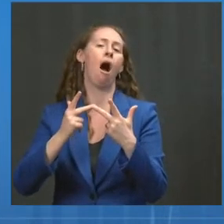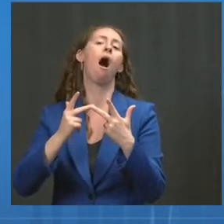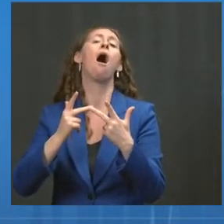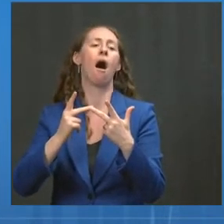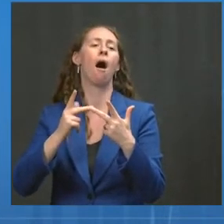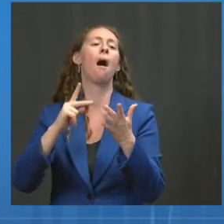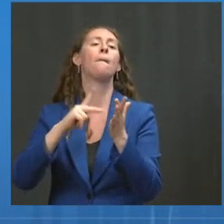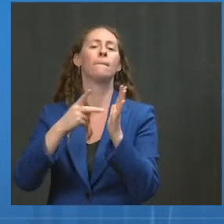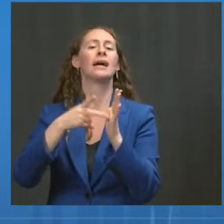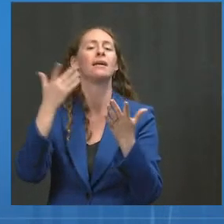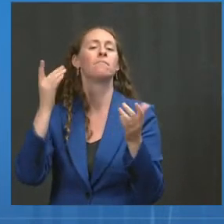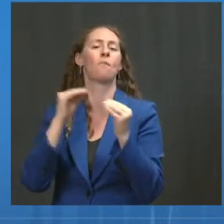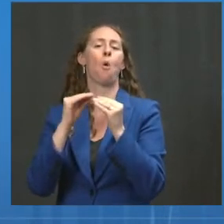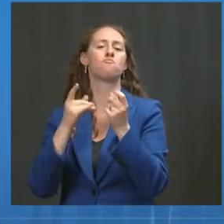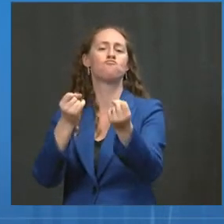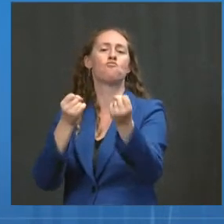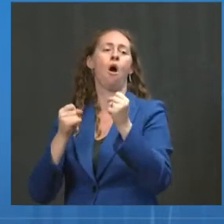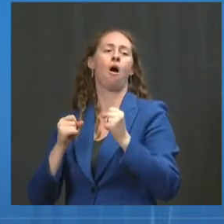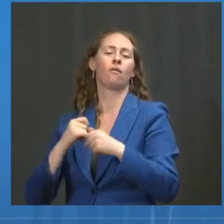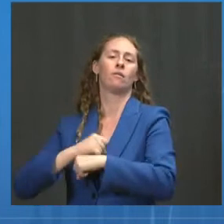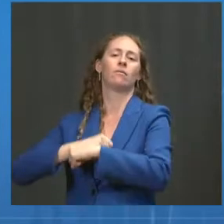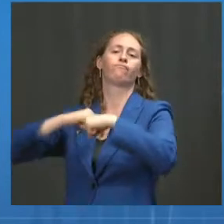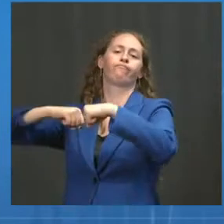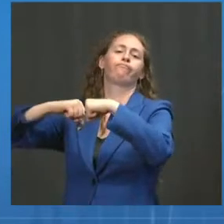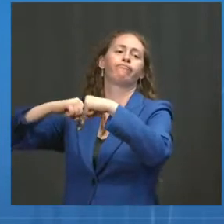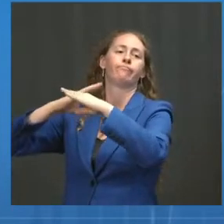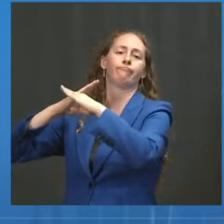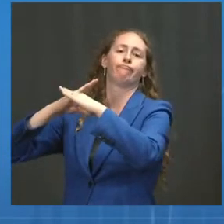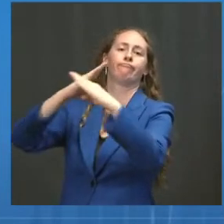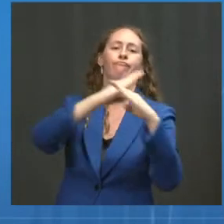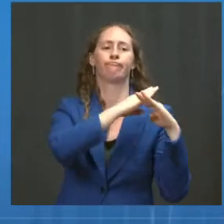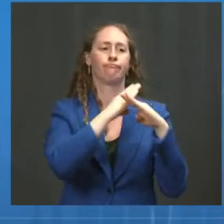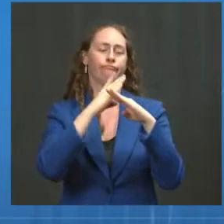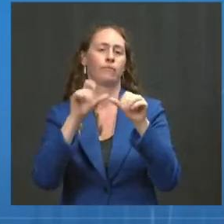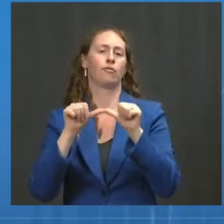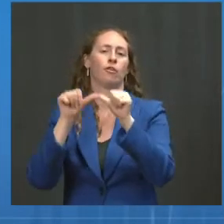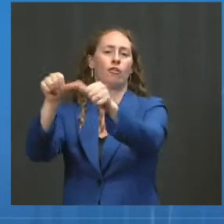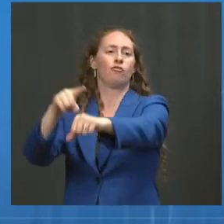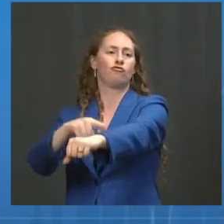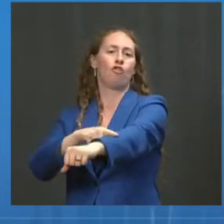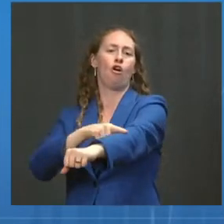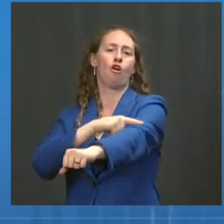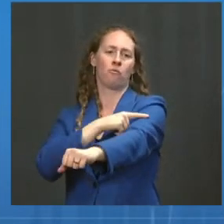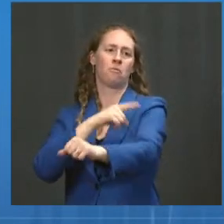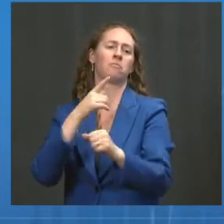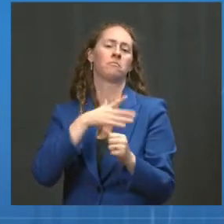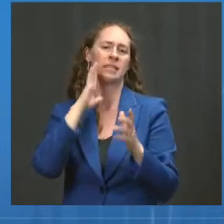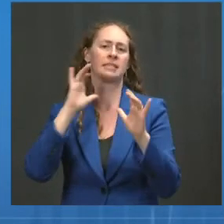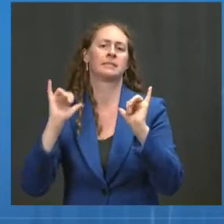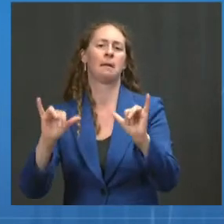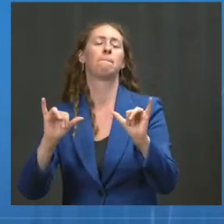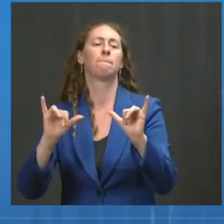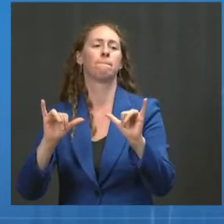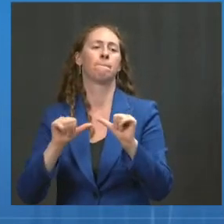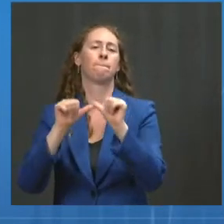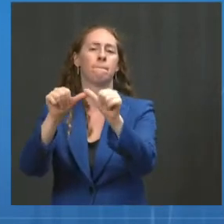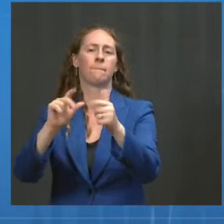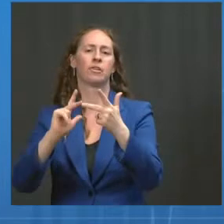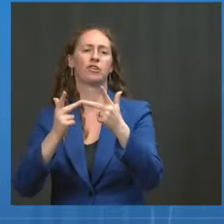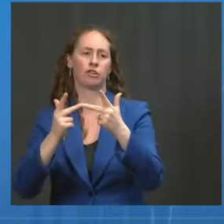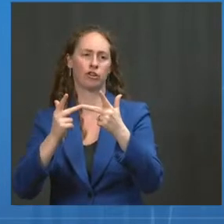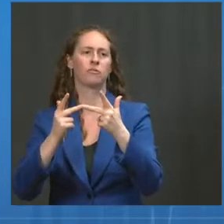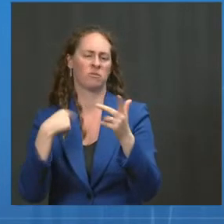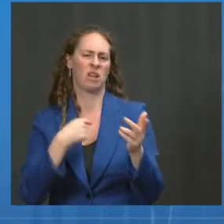vaccinated earlier during the phases of our vaccination rollout. In the context of these concerns, we are planning for Americans